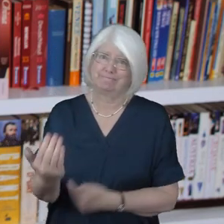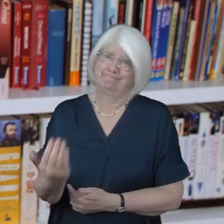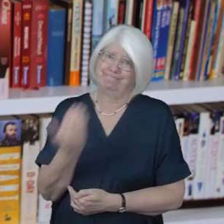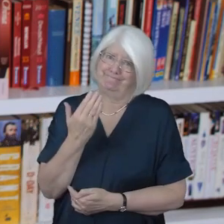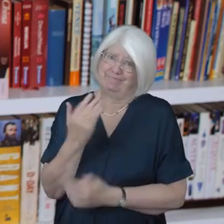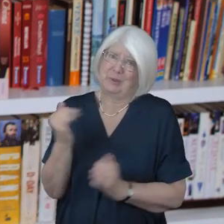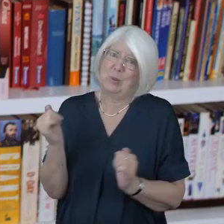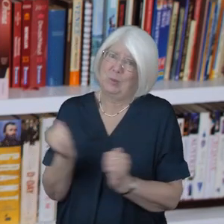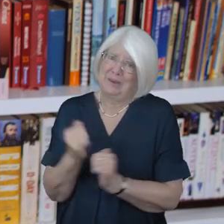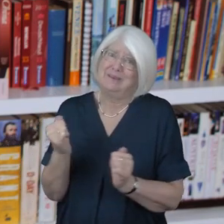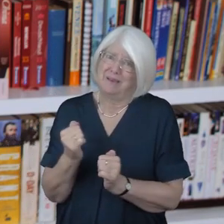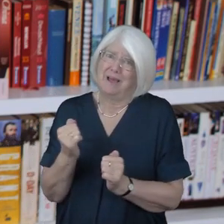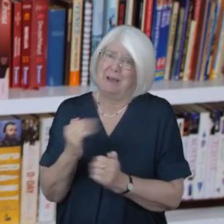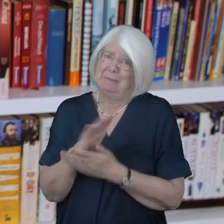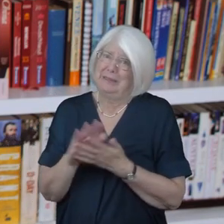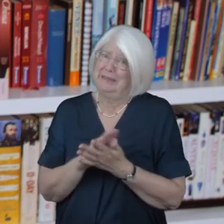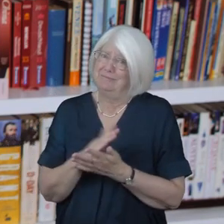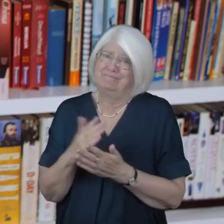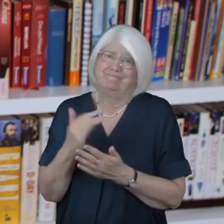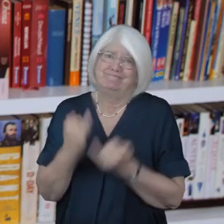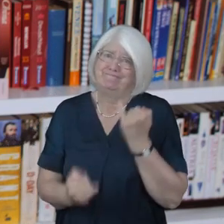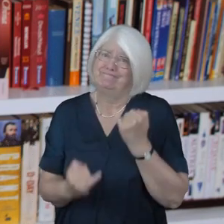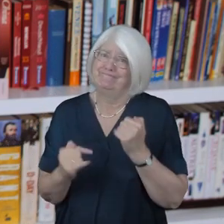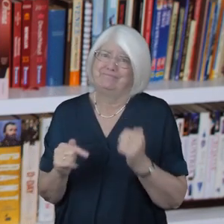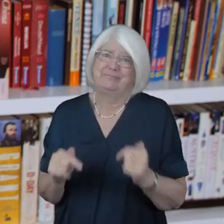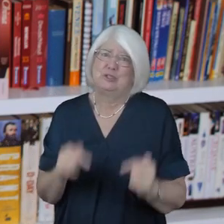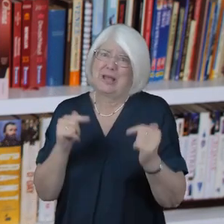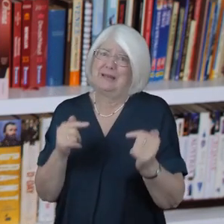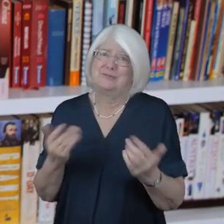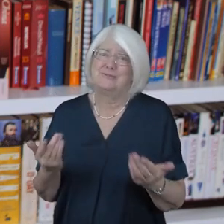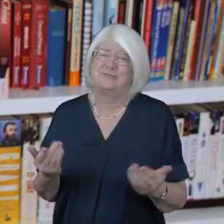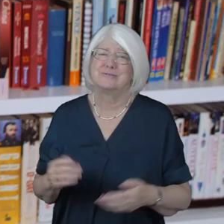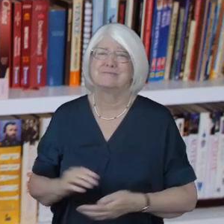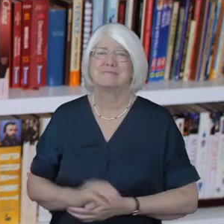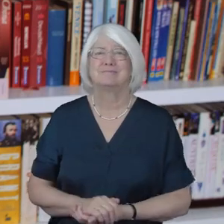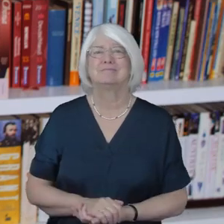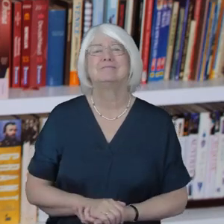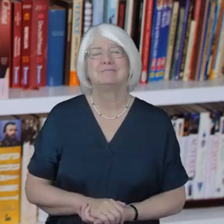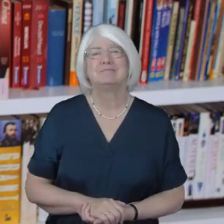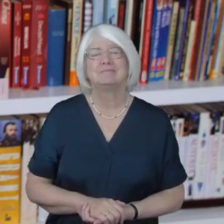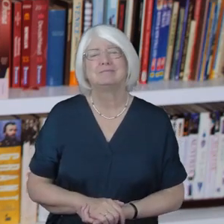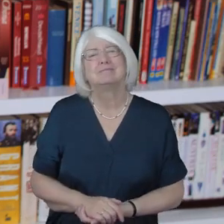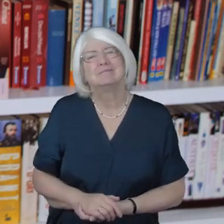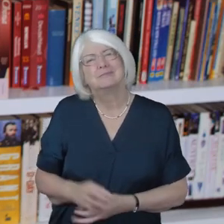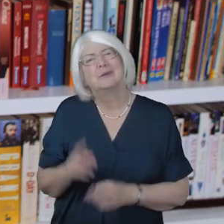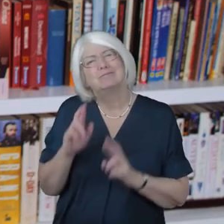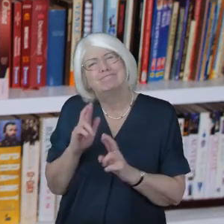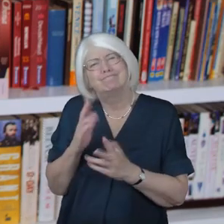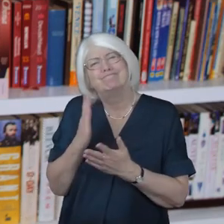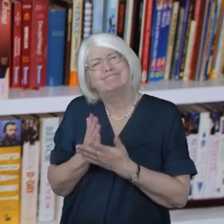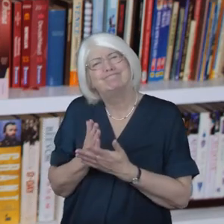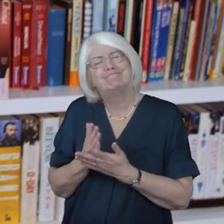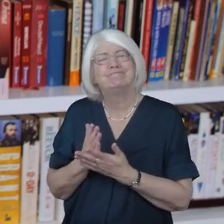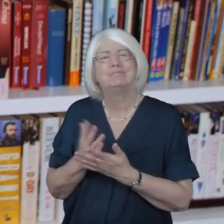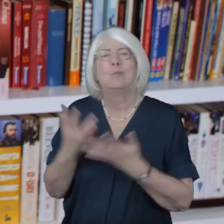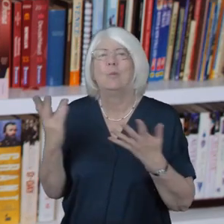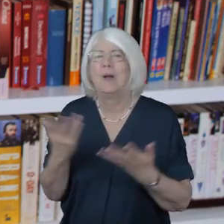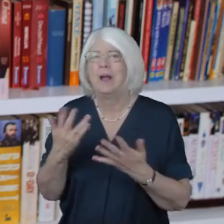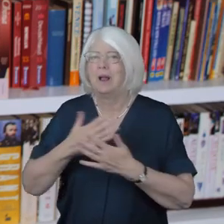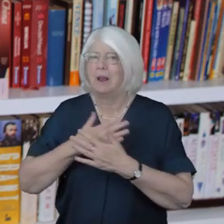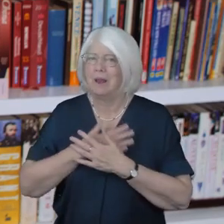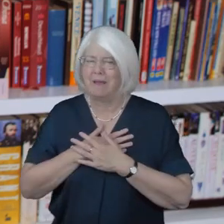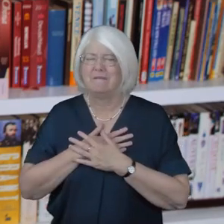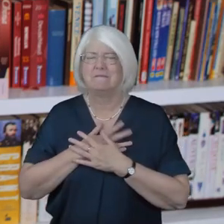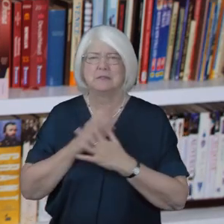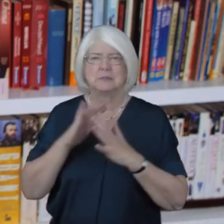course presents more challenges we trust that where there is love and concern these challenges will